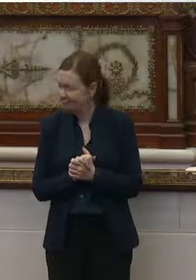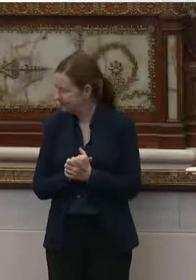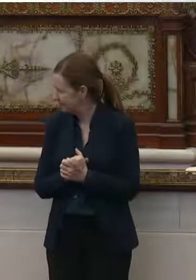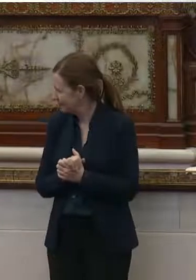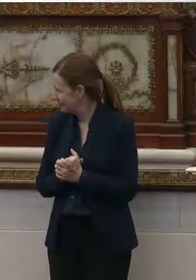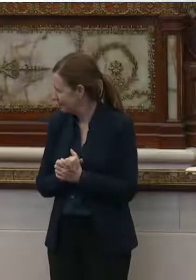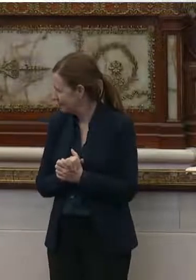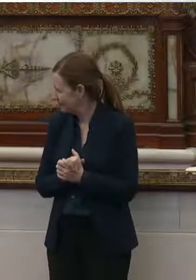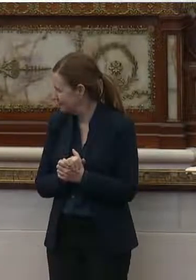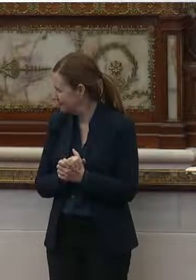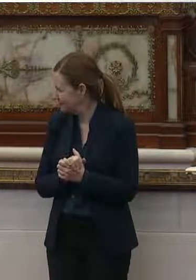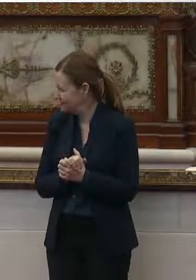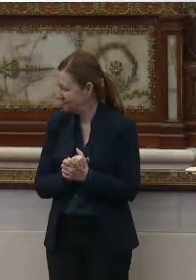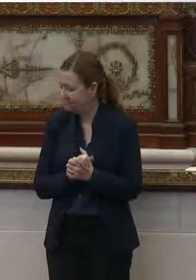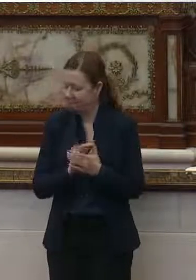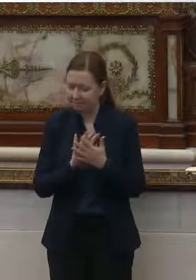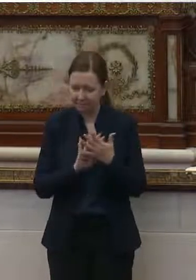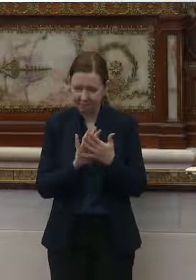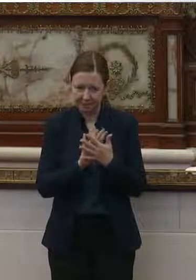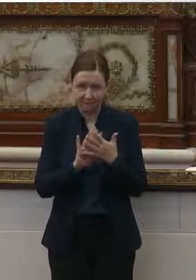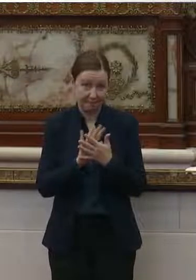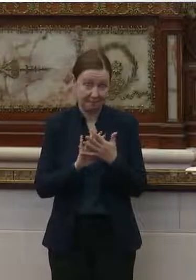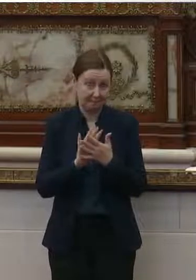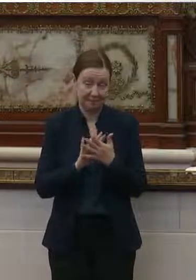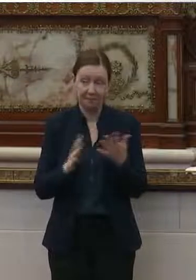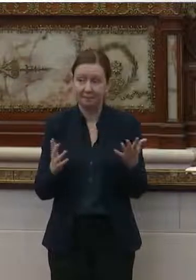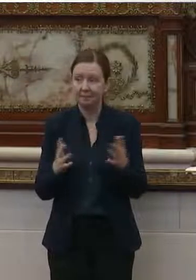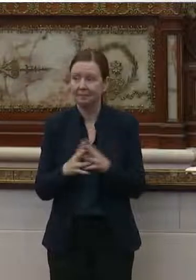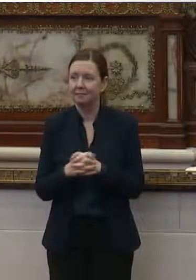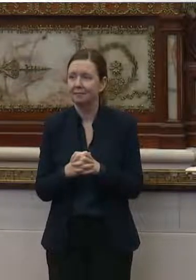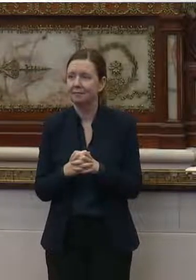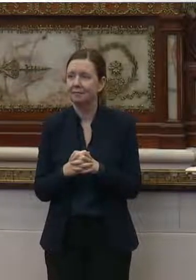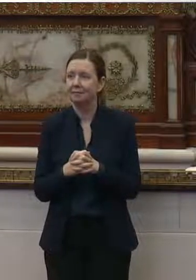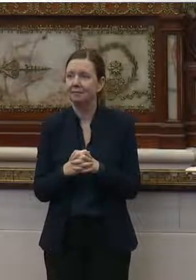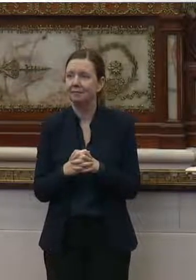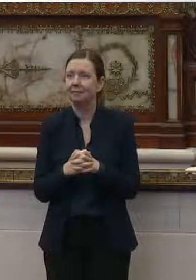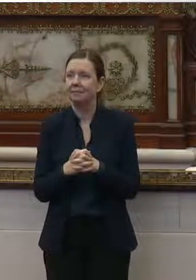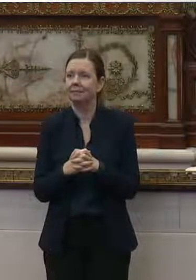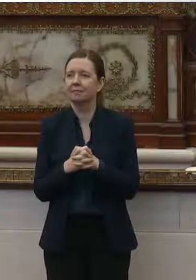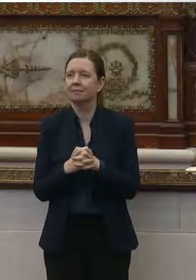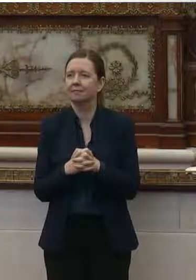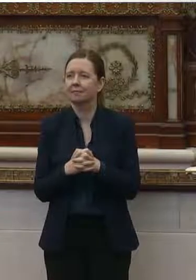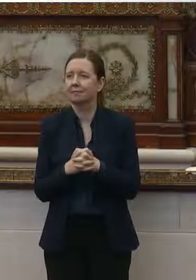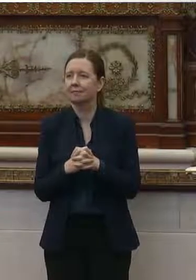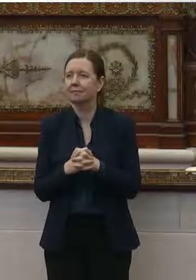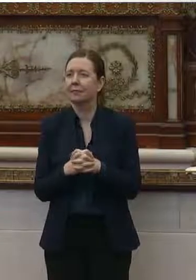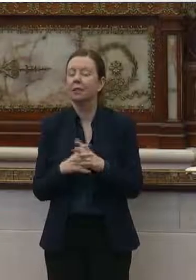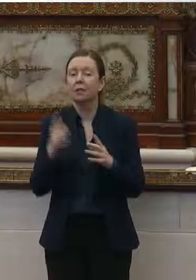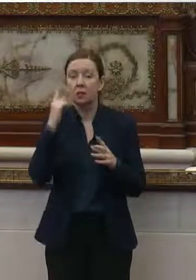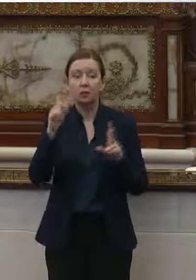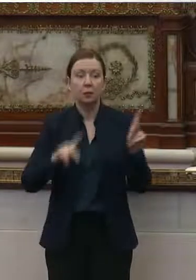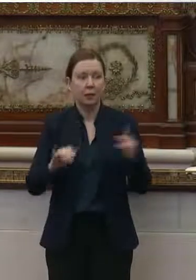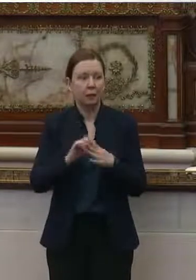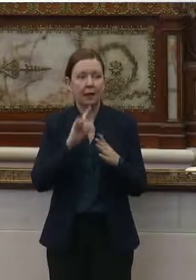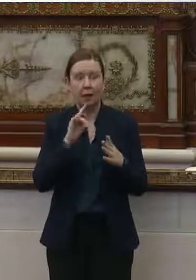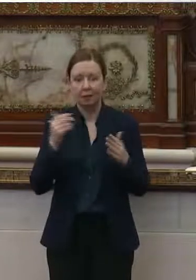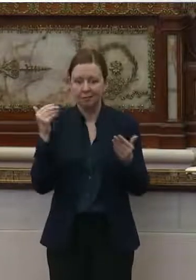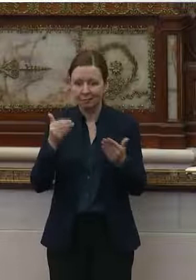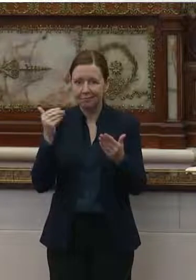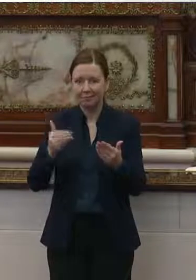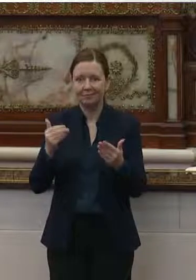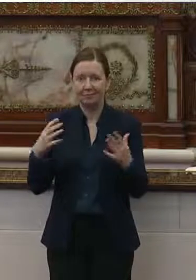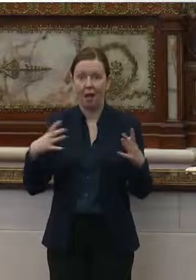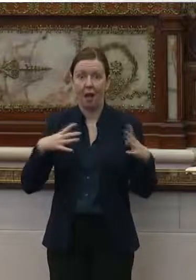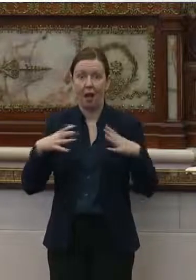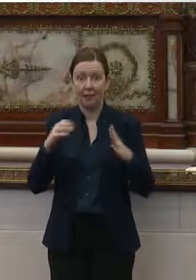guidance to, um, how it's there, what's going through holiday season. Um, and.